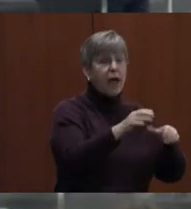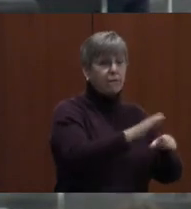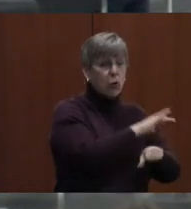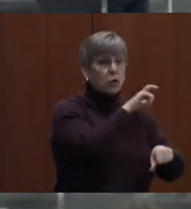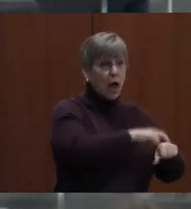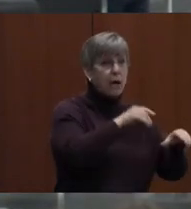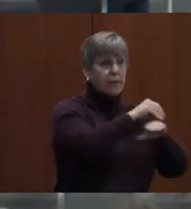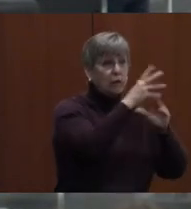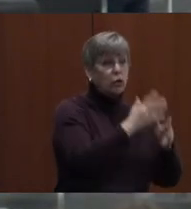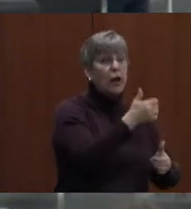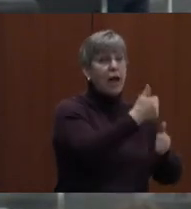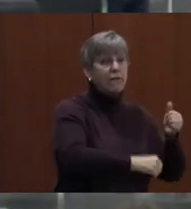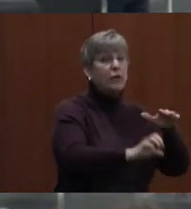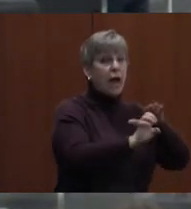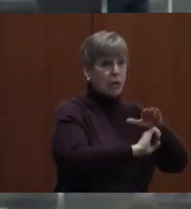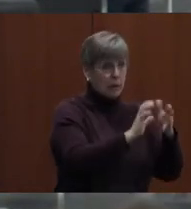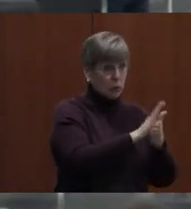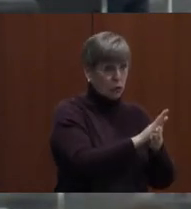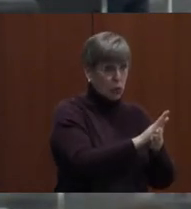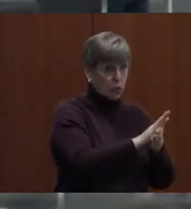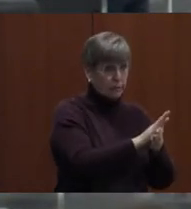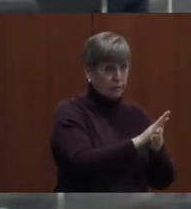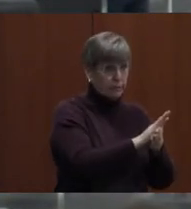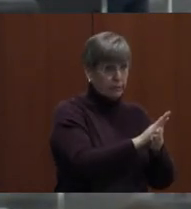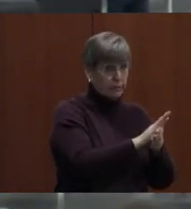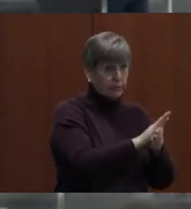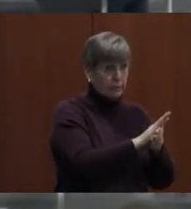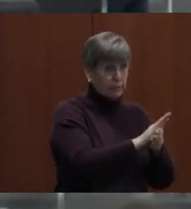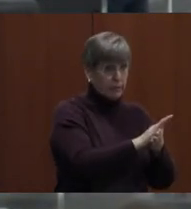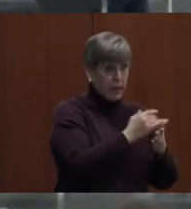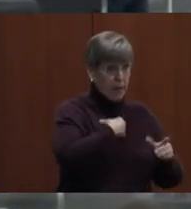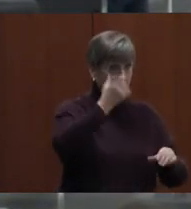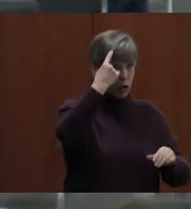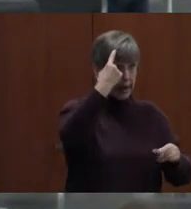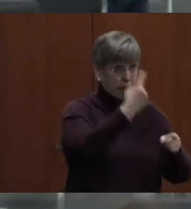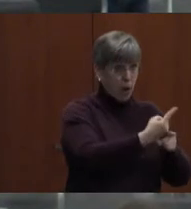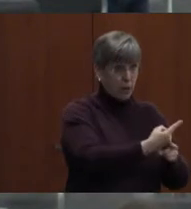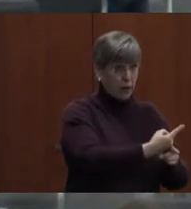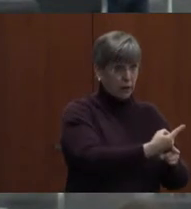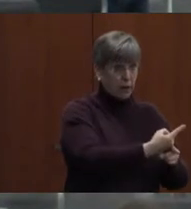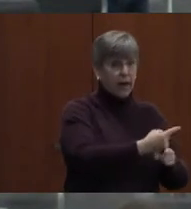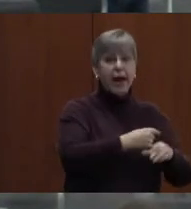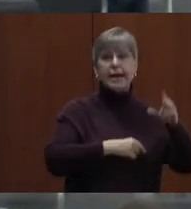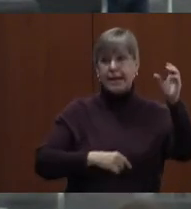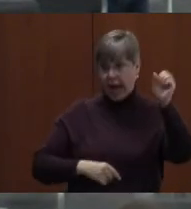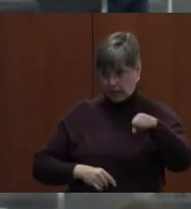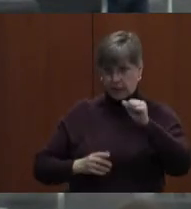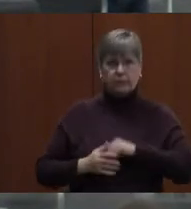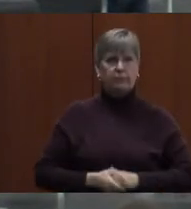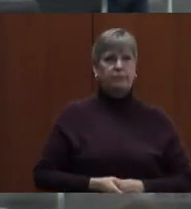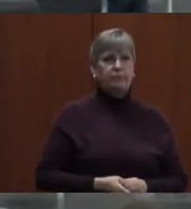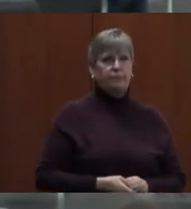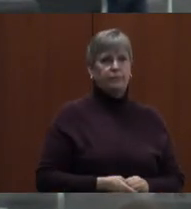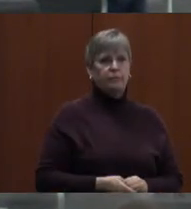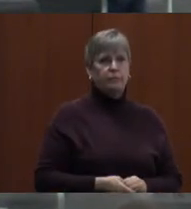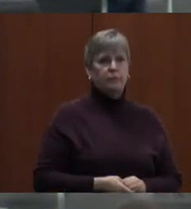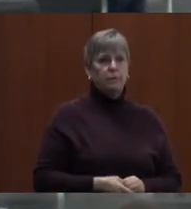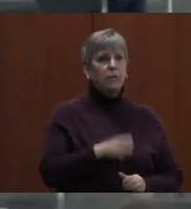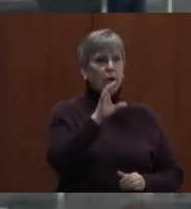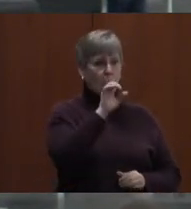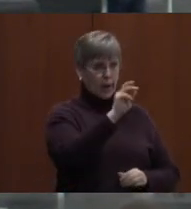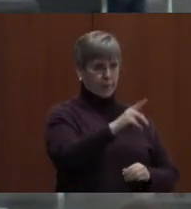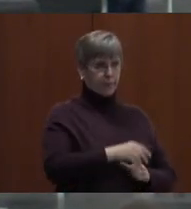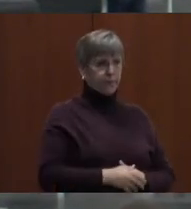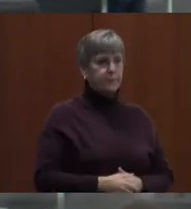-time counselor at every elementary. Am I understanding that? Yes. Okay. Okay.